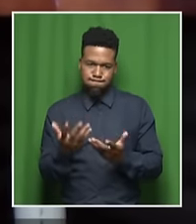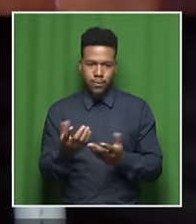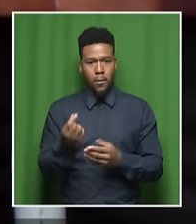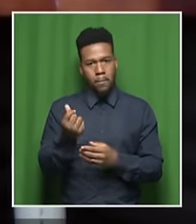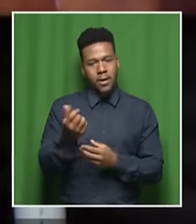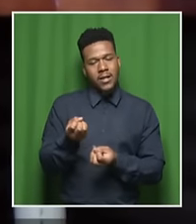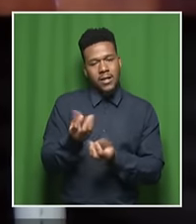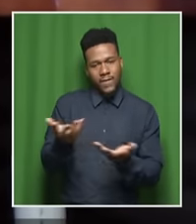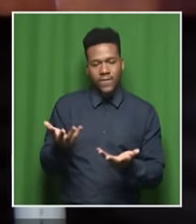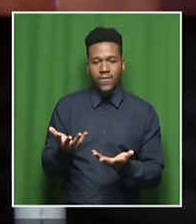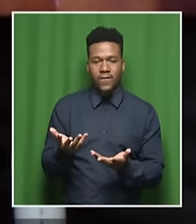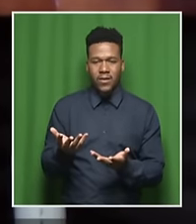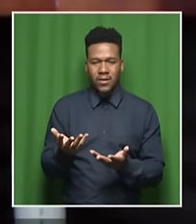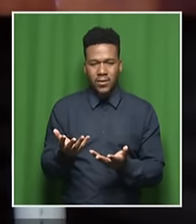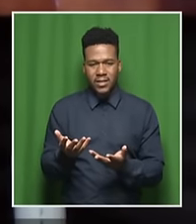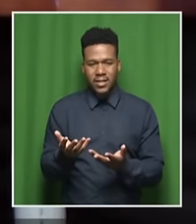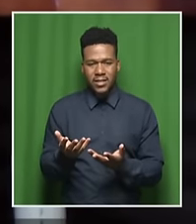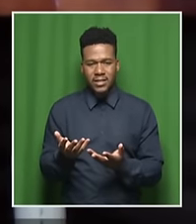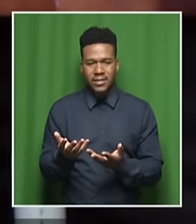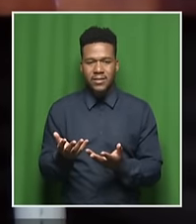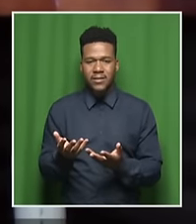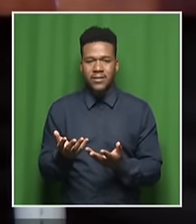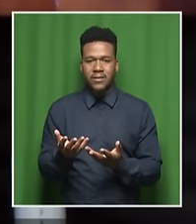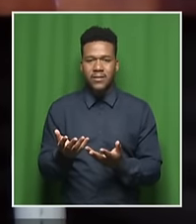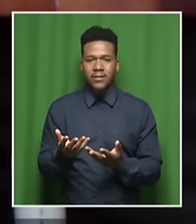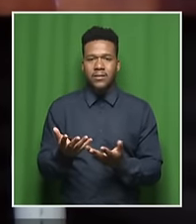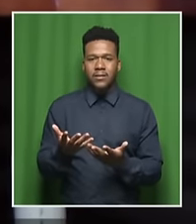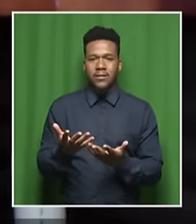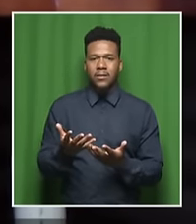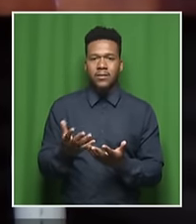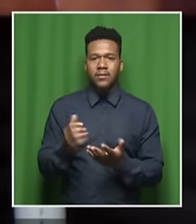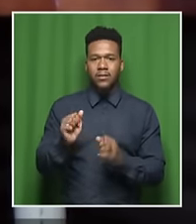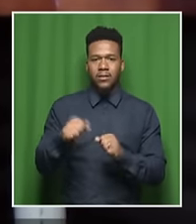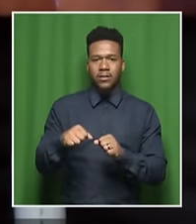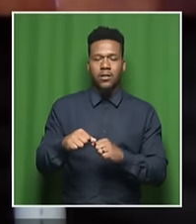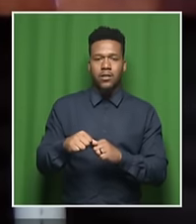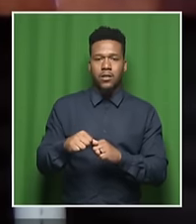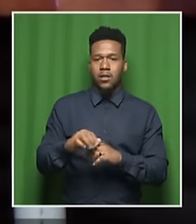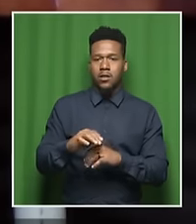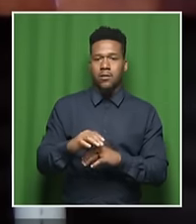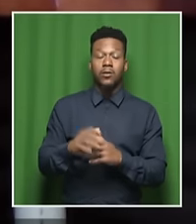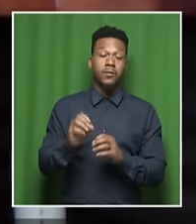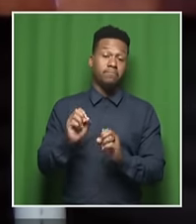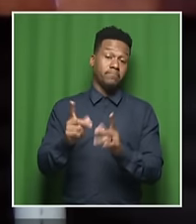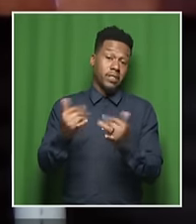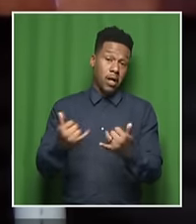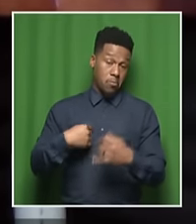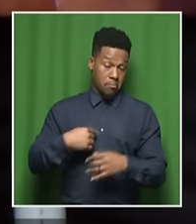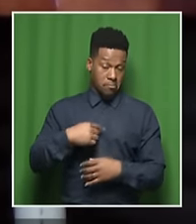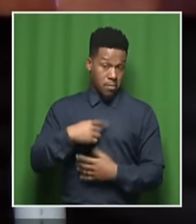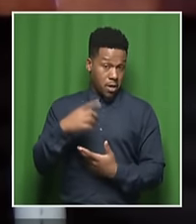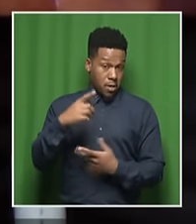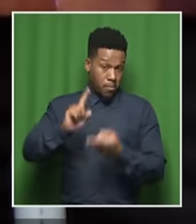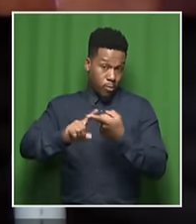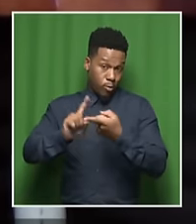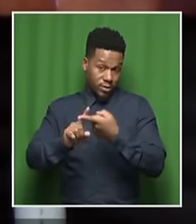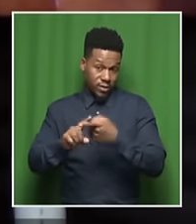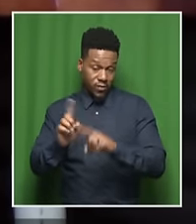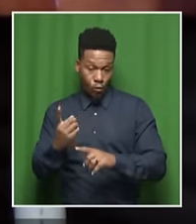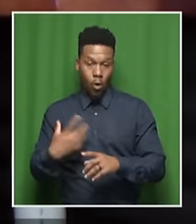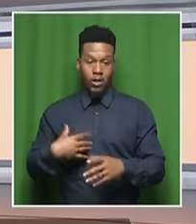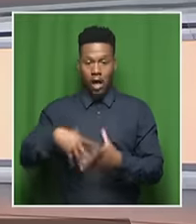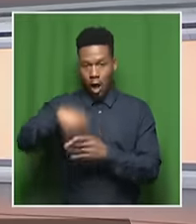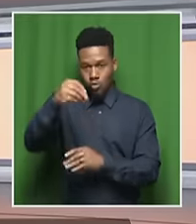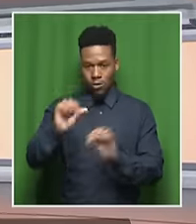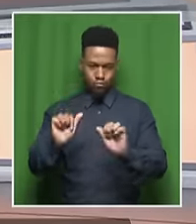So we believe that this is going to be a way forward in this whole public-private partnership role. And I'm quite optimistic about the outcome. All right.